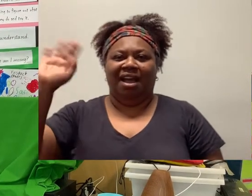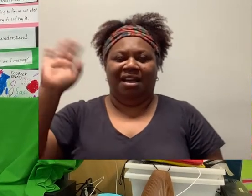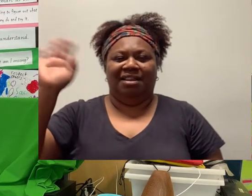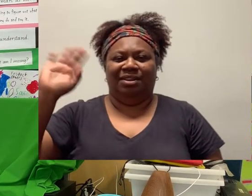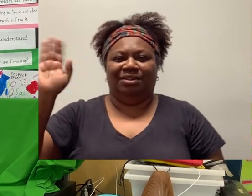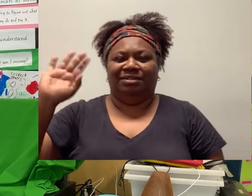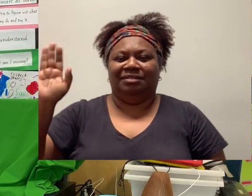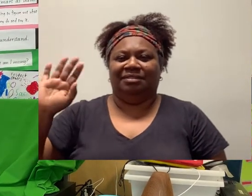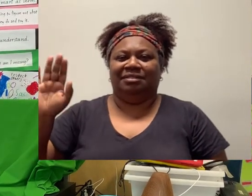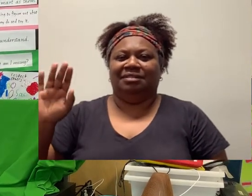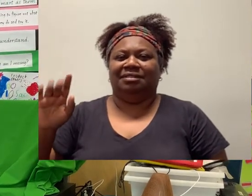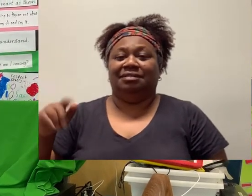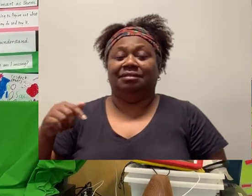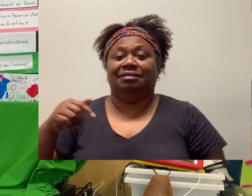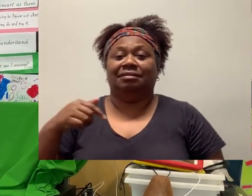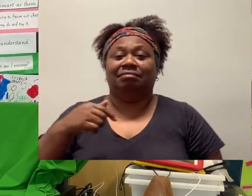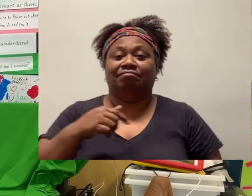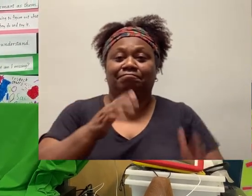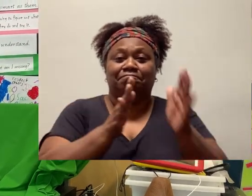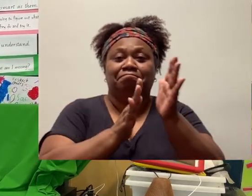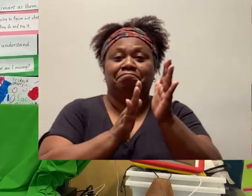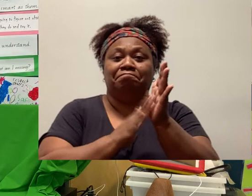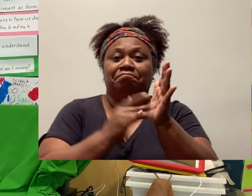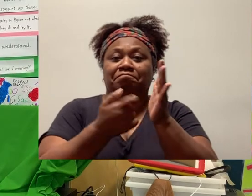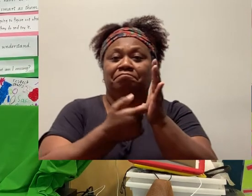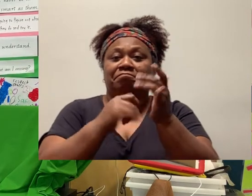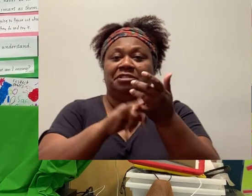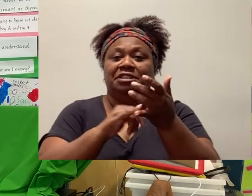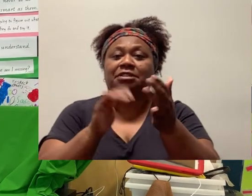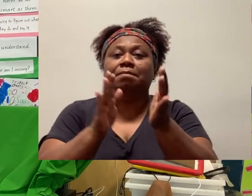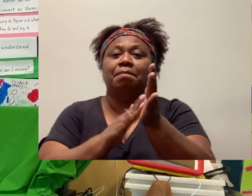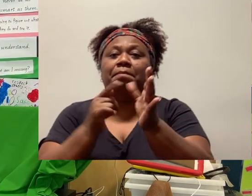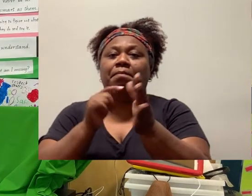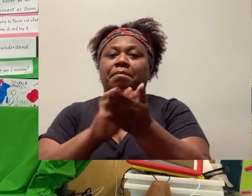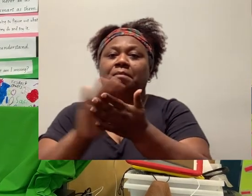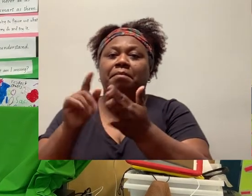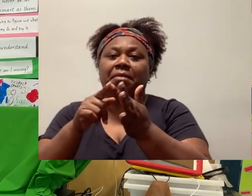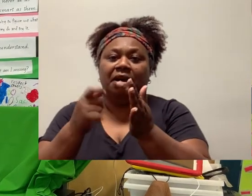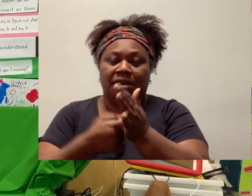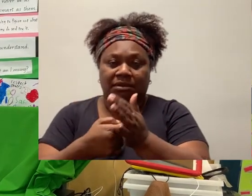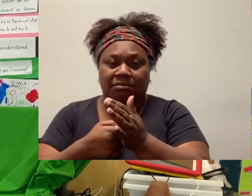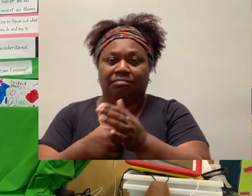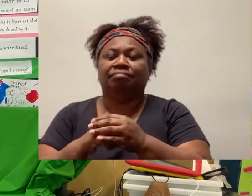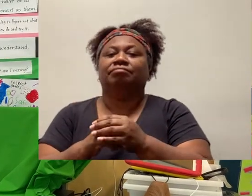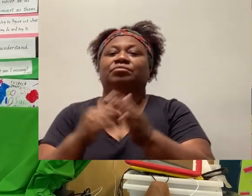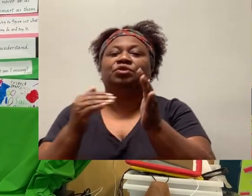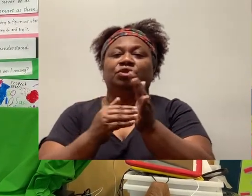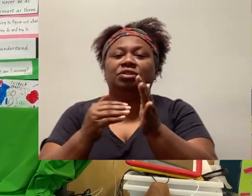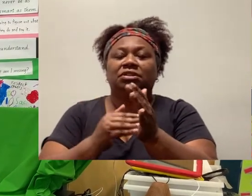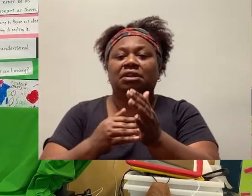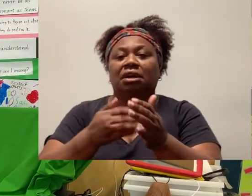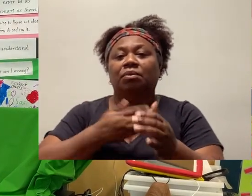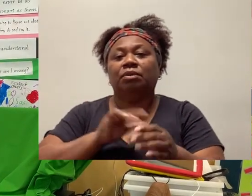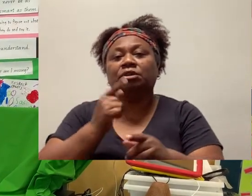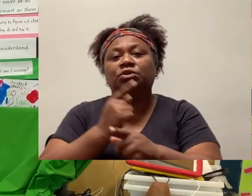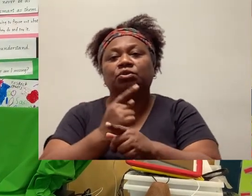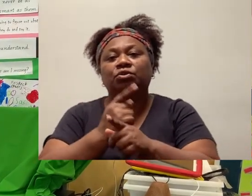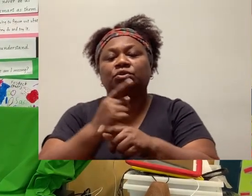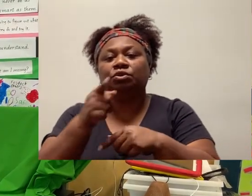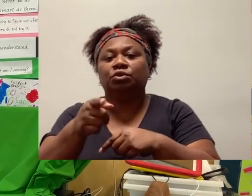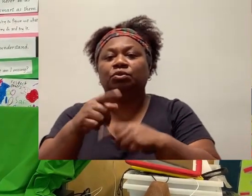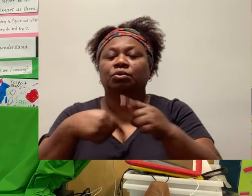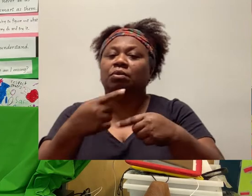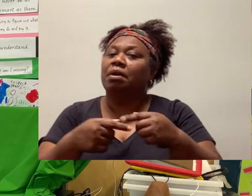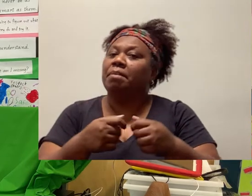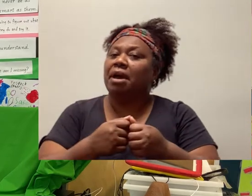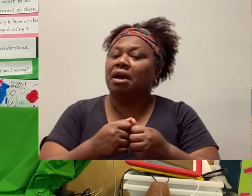Hello everyone, Mrs. Mars here today. I'm going to talk to you a bit about what we're doing here at school while you're all at home